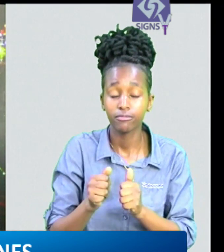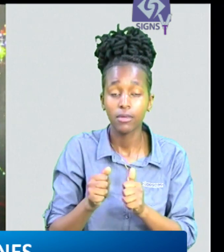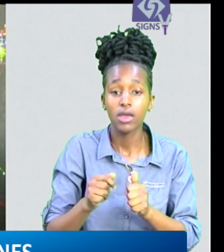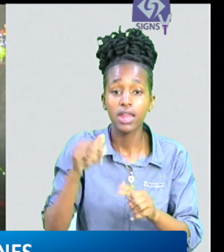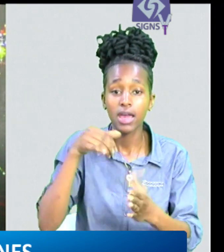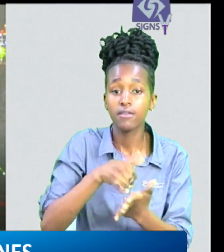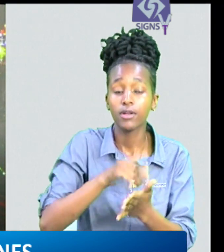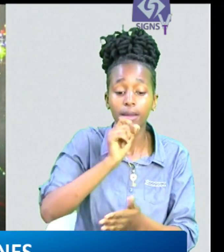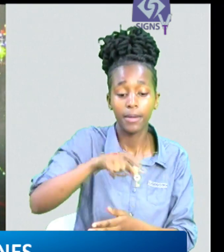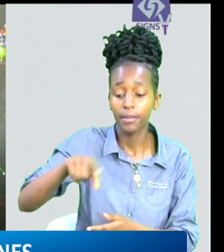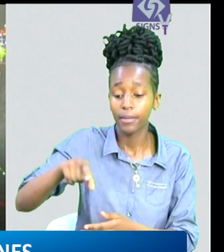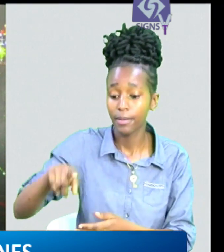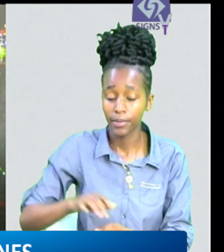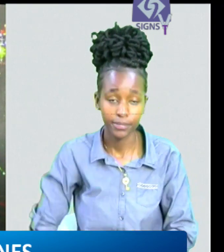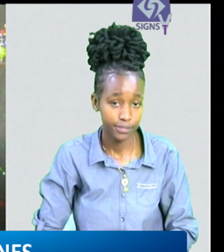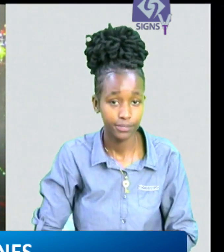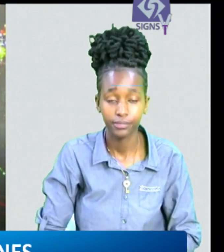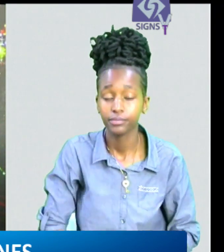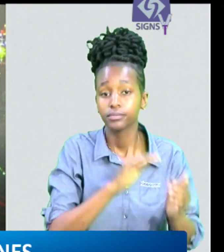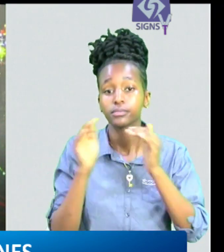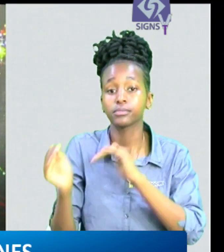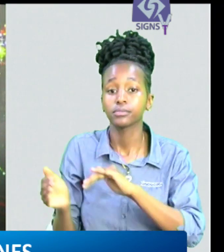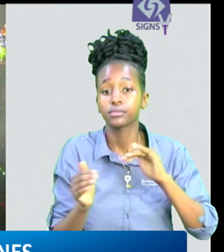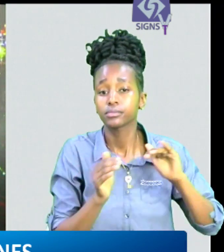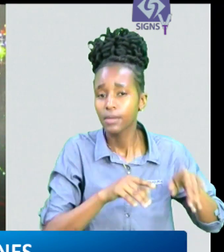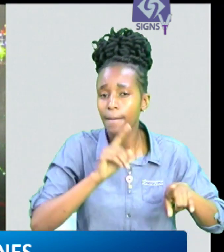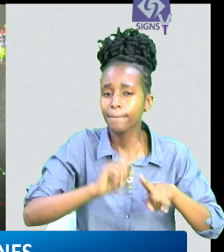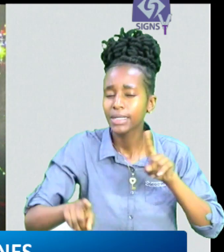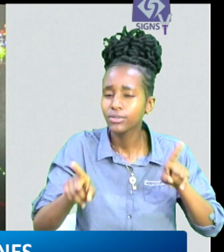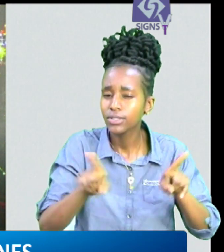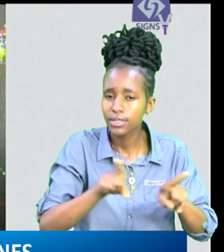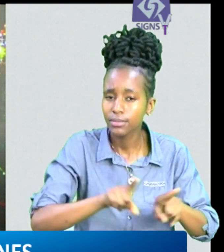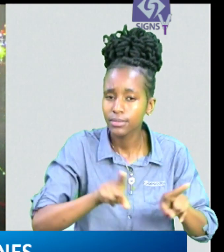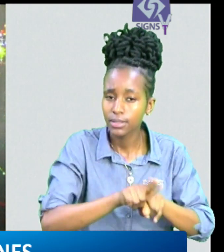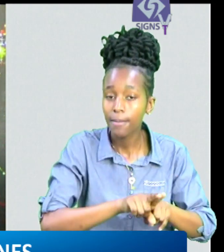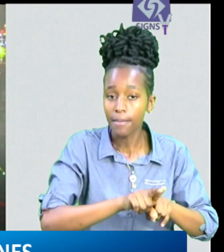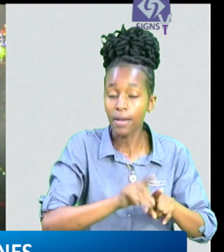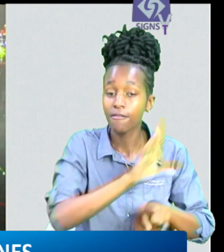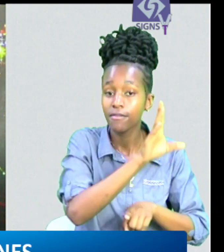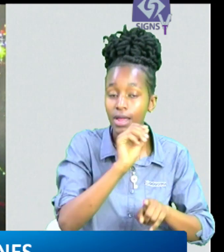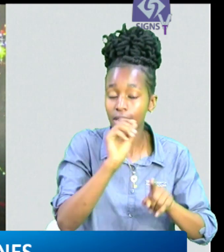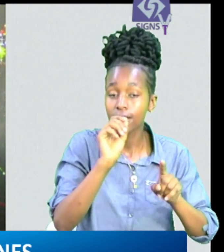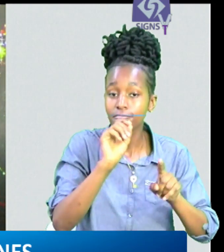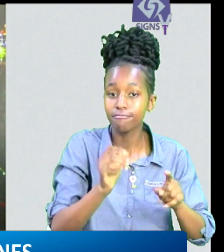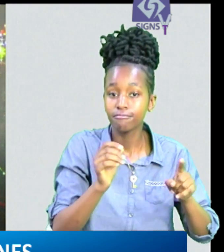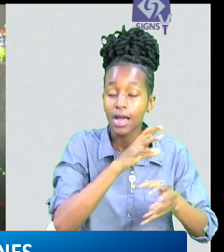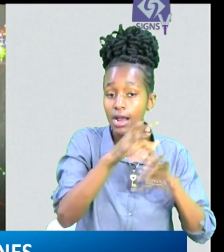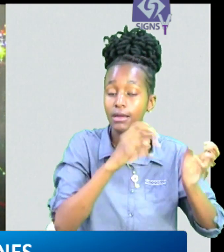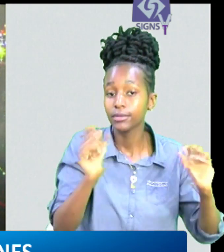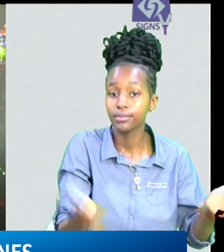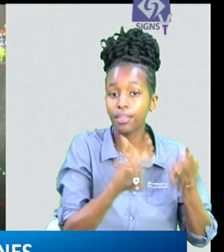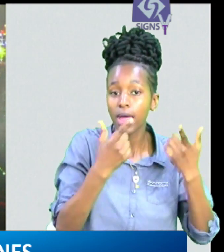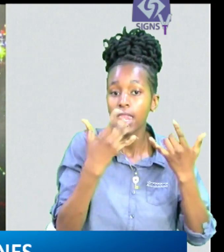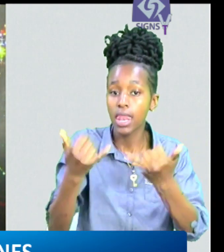planting and away from that about staying on the african climate summit a new initiative